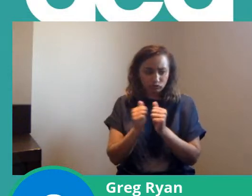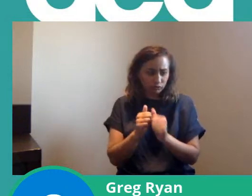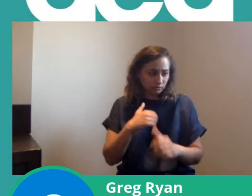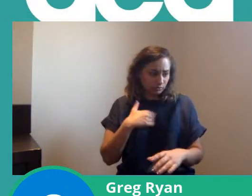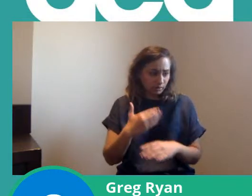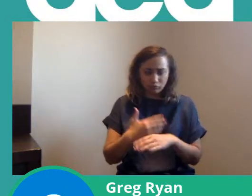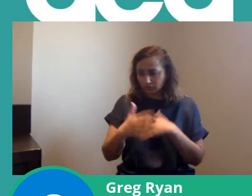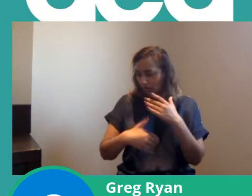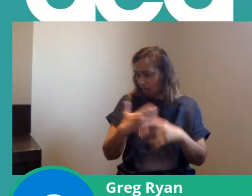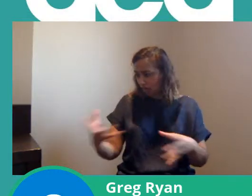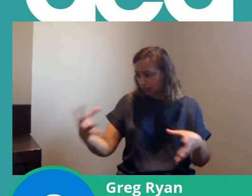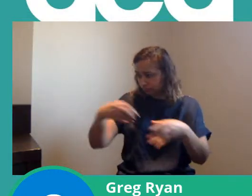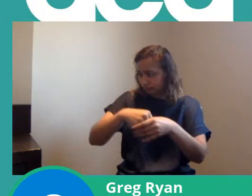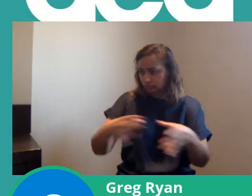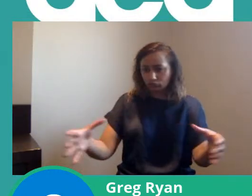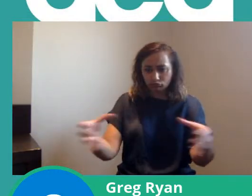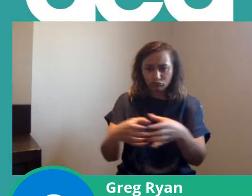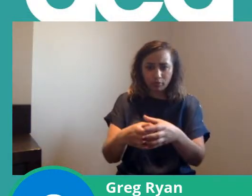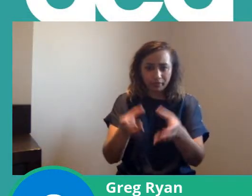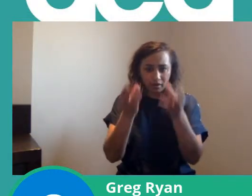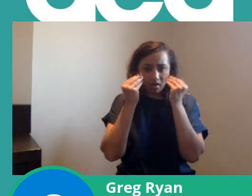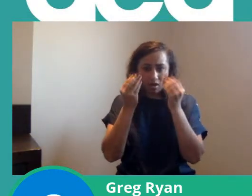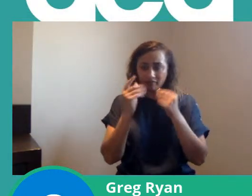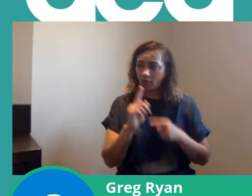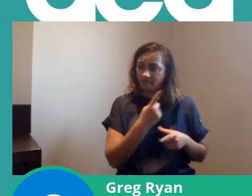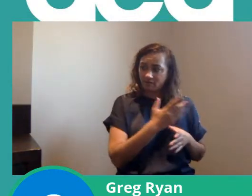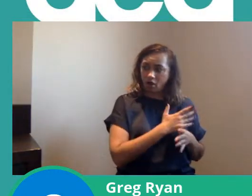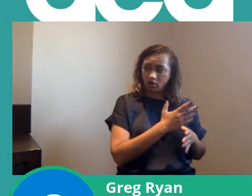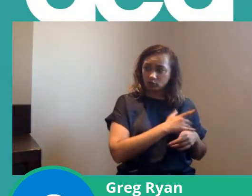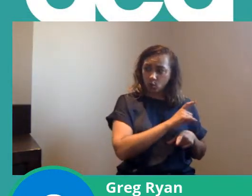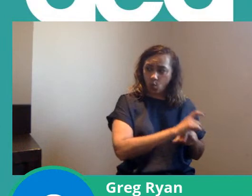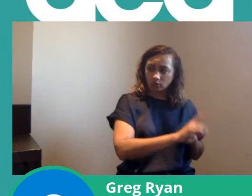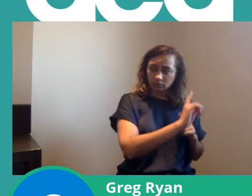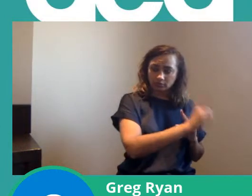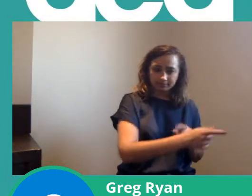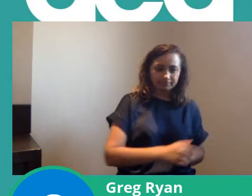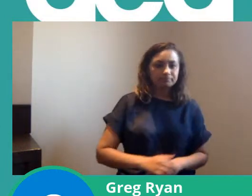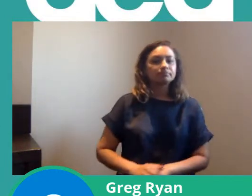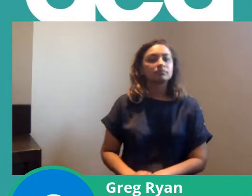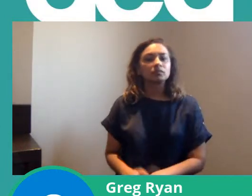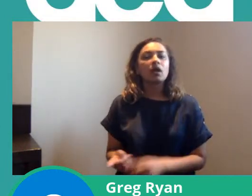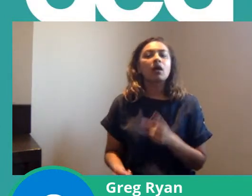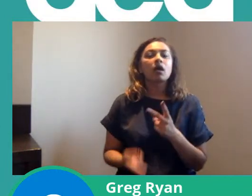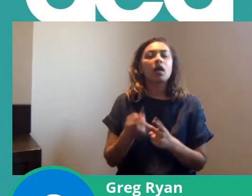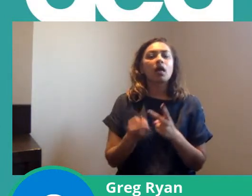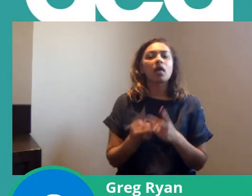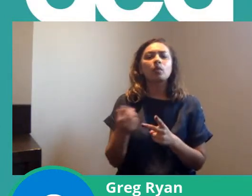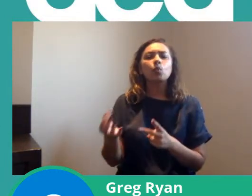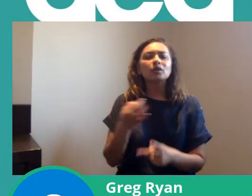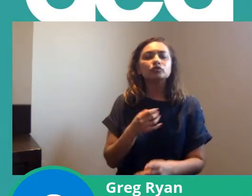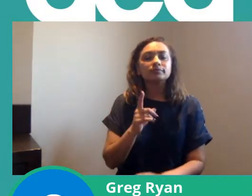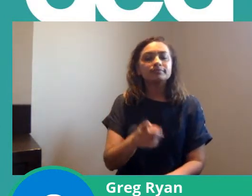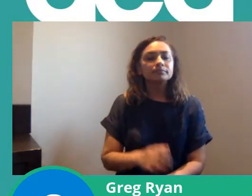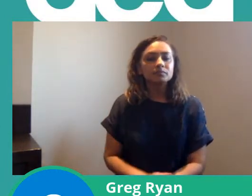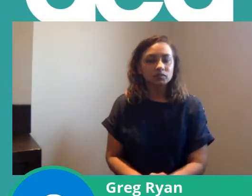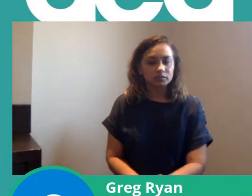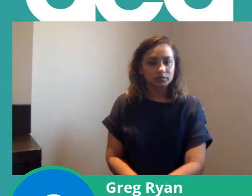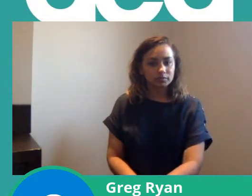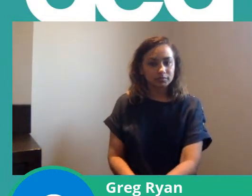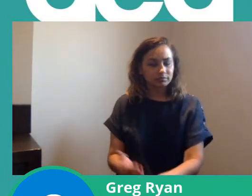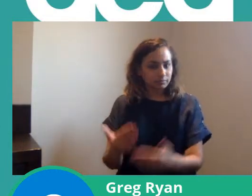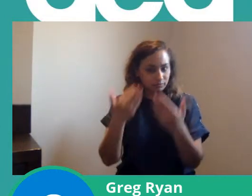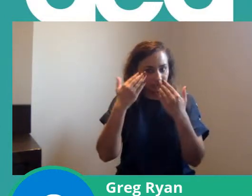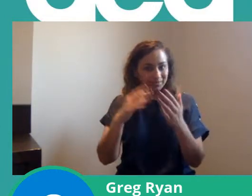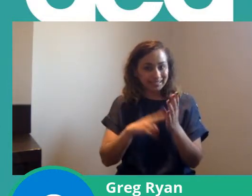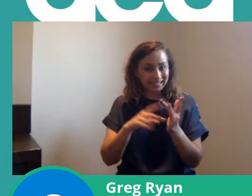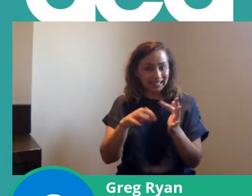practice with and we learned that from the first one so and the other question that we've had through and you may not be aware that Nick